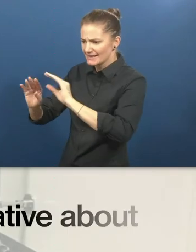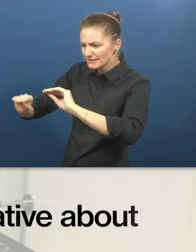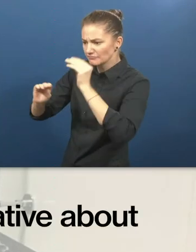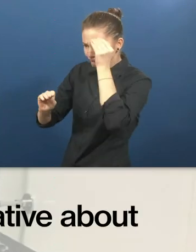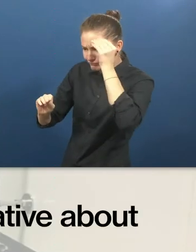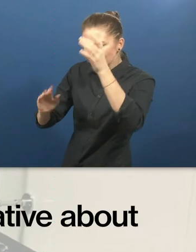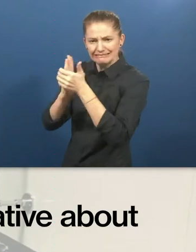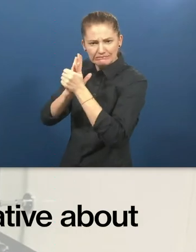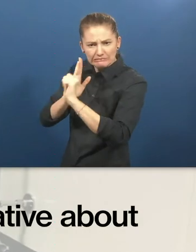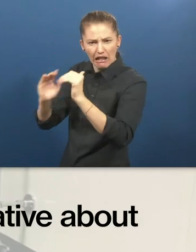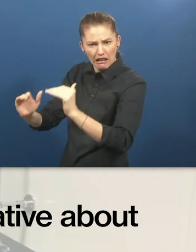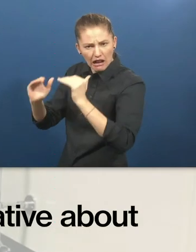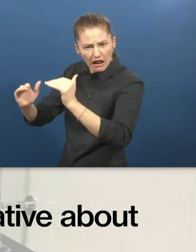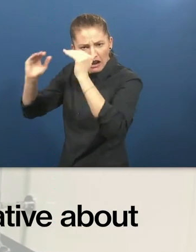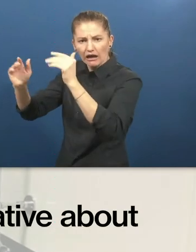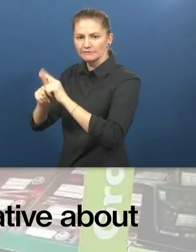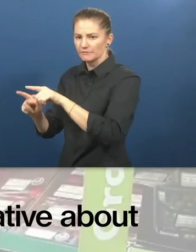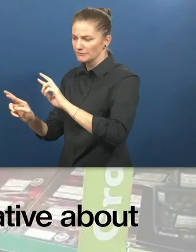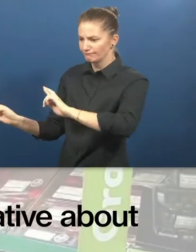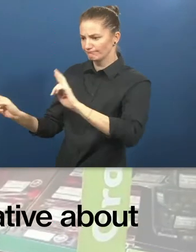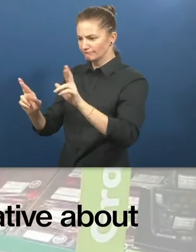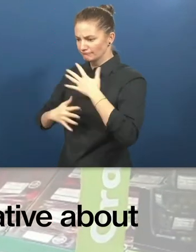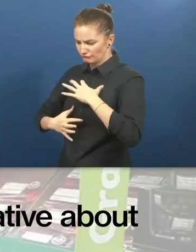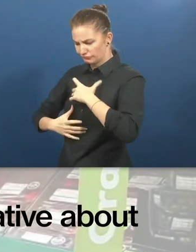unique and innovative about Ability at Work?